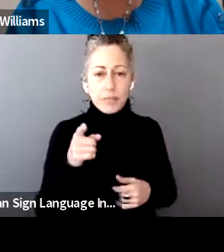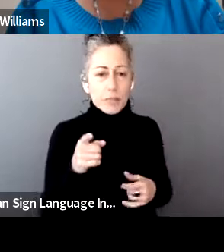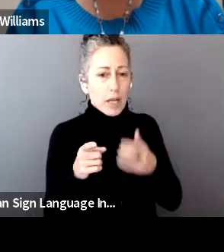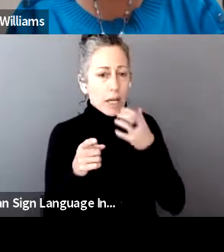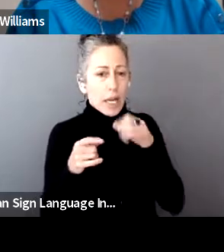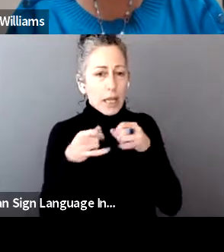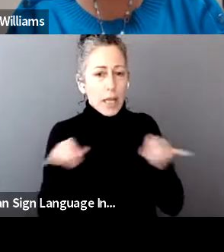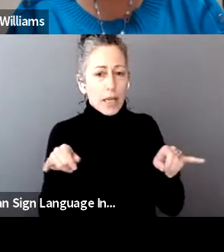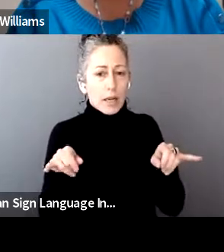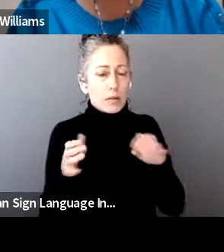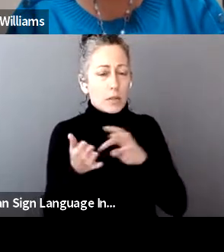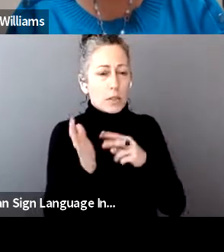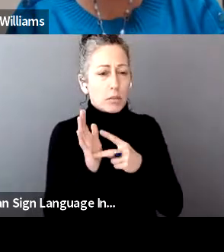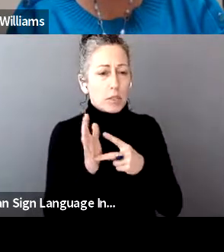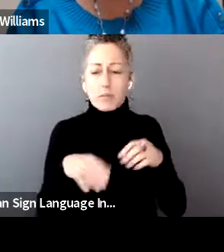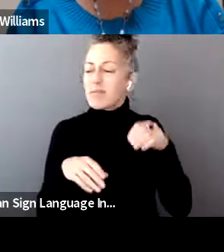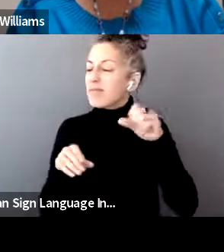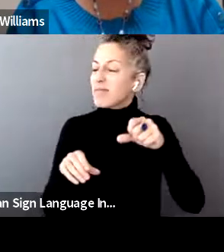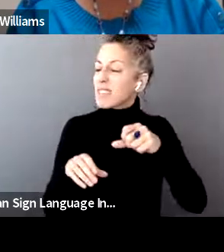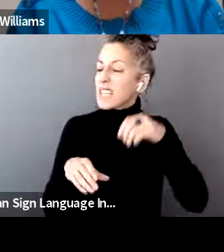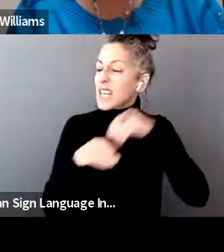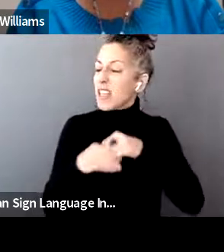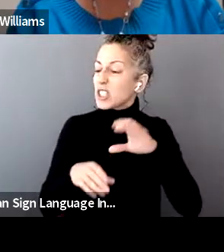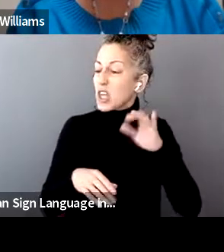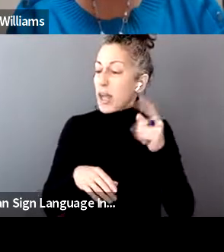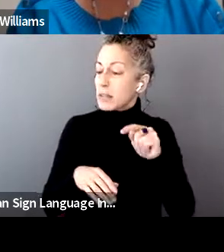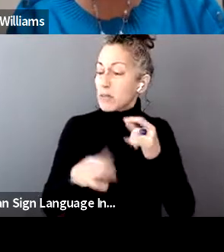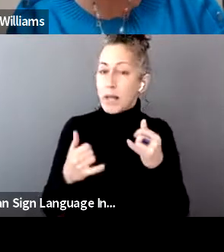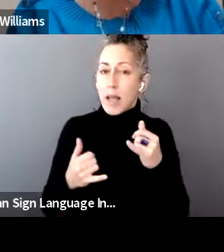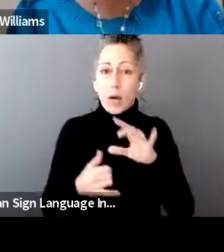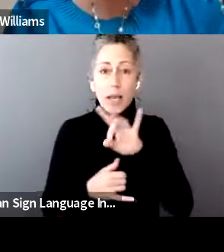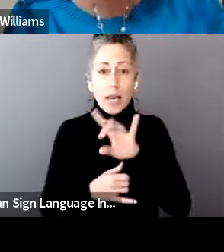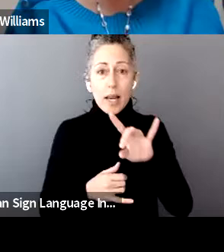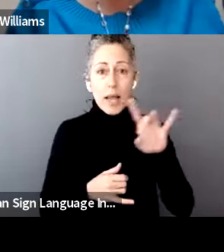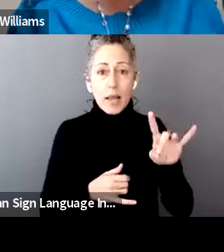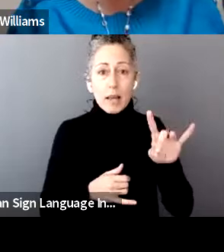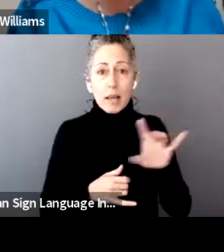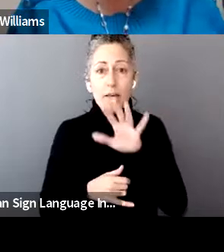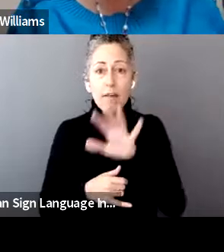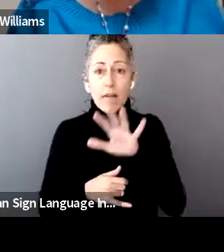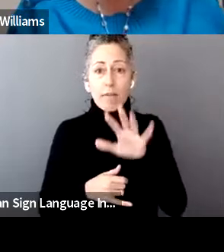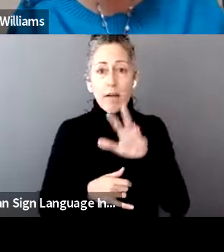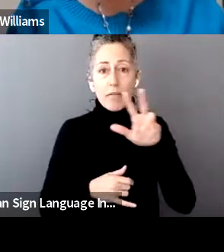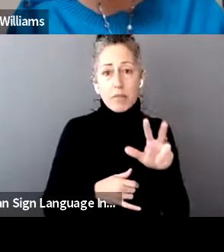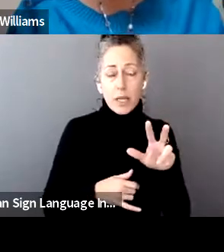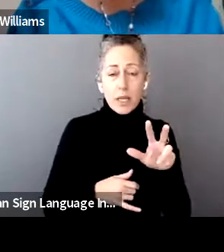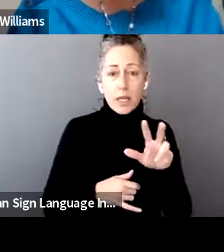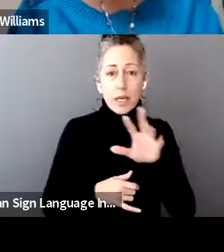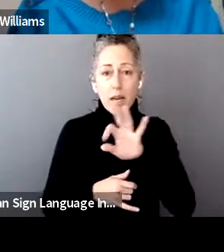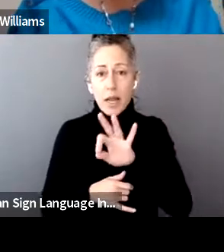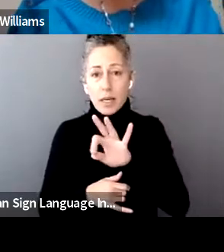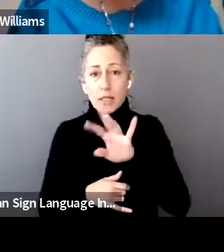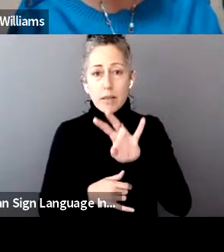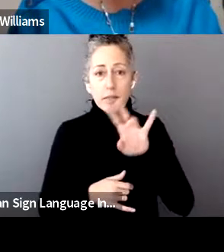again? I didn't see that anyone. It's in the, I just put it in the chat. It's 888-553-9777.